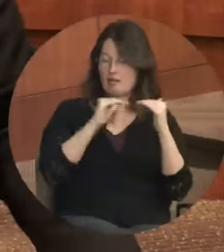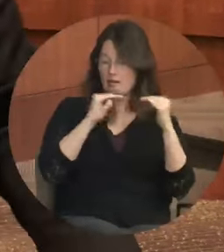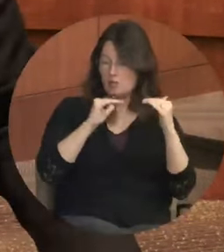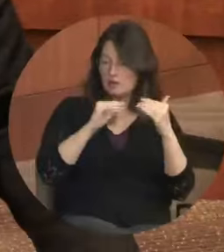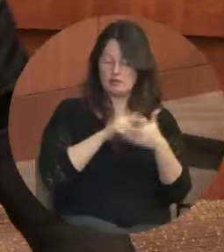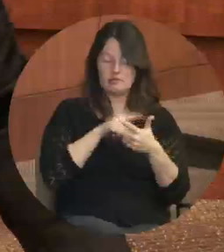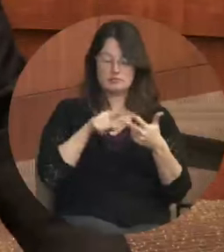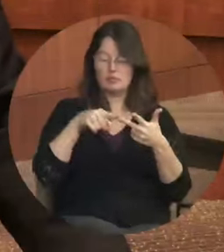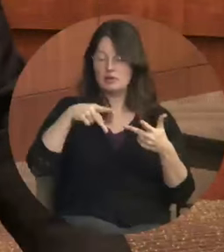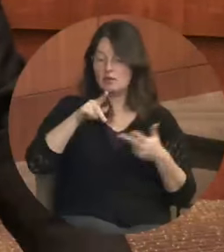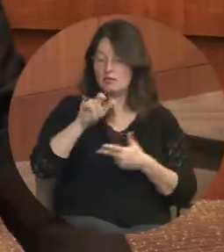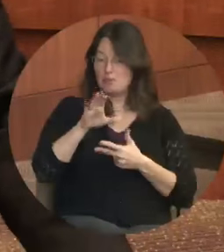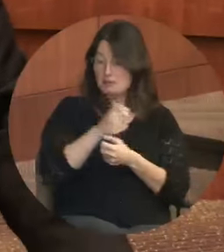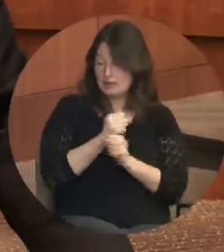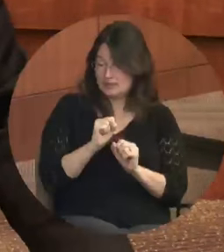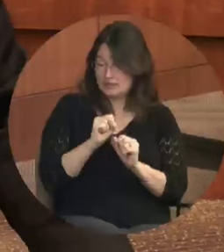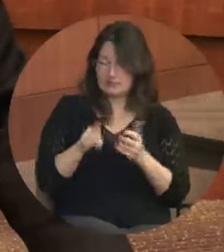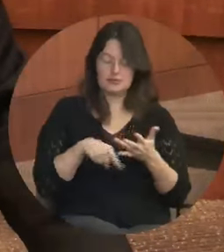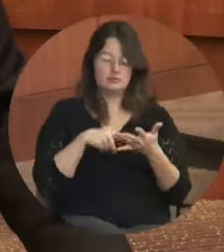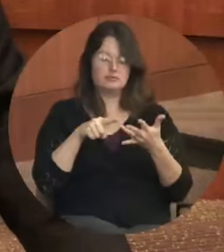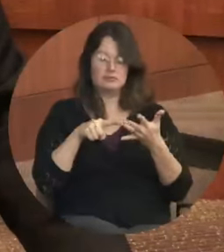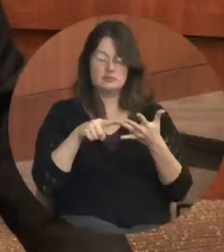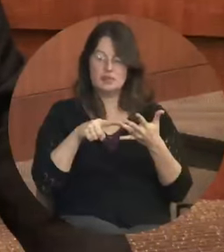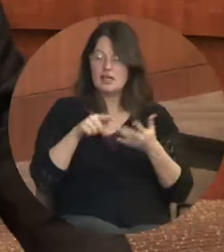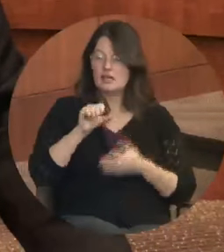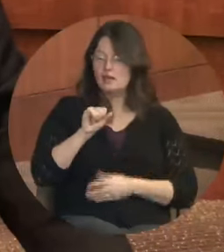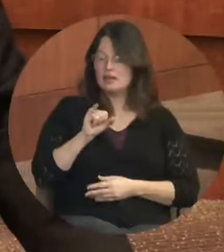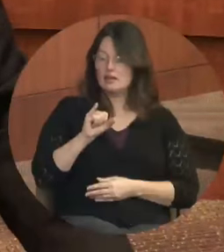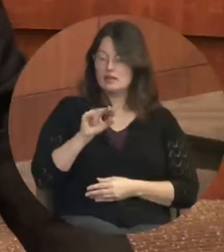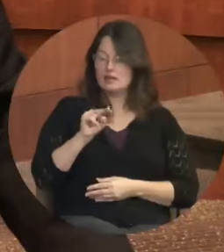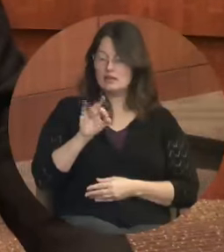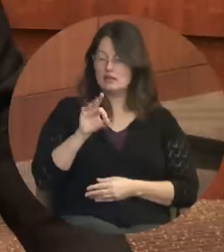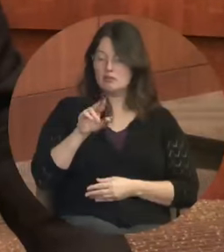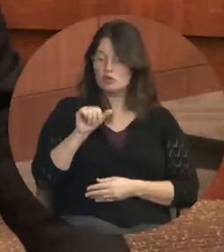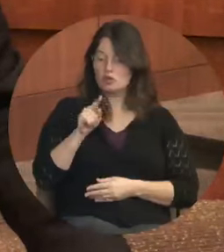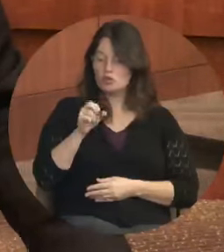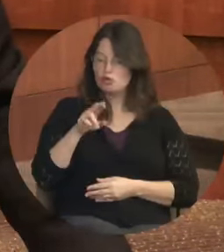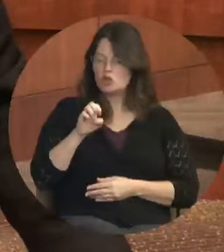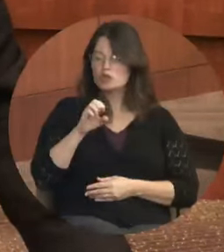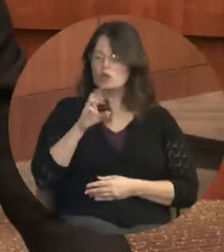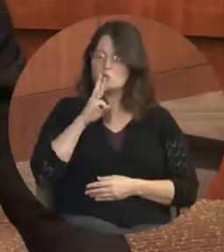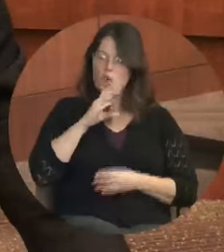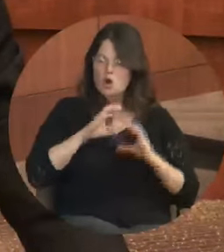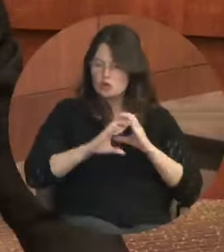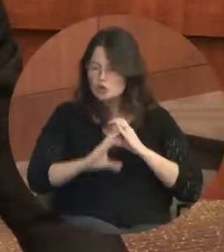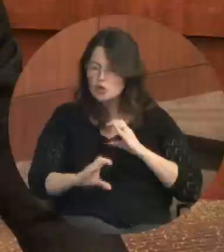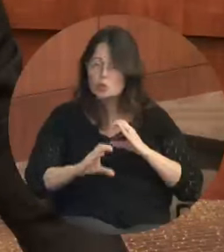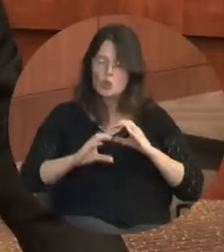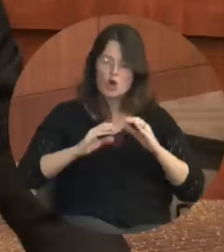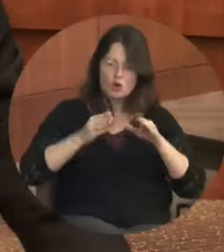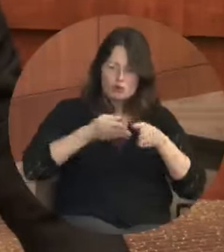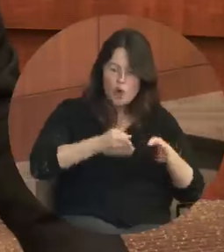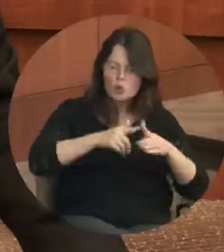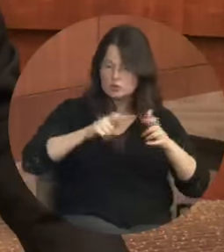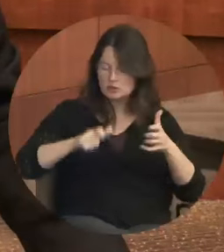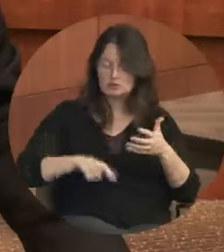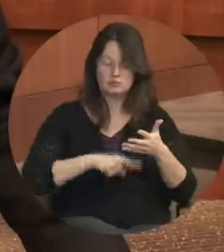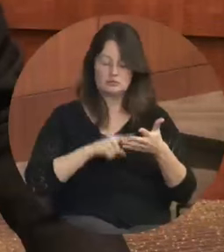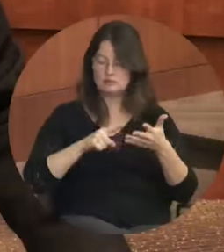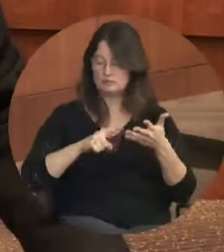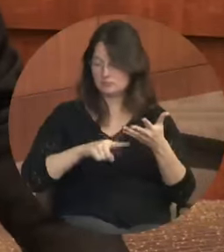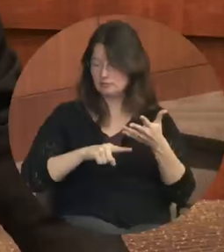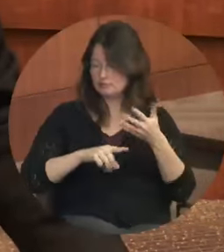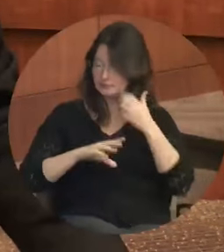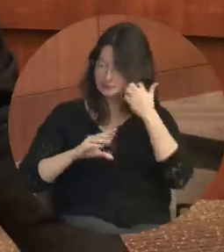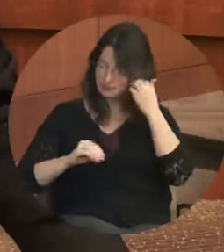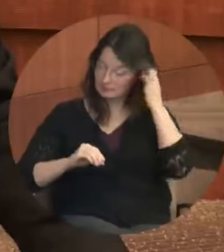safety, infrastructure, and a high-performance workforce. Our first strategic priority area